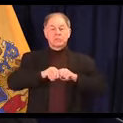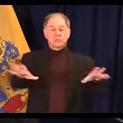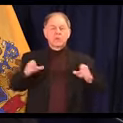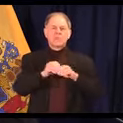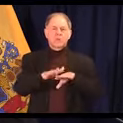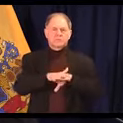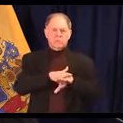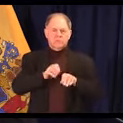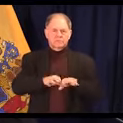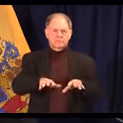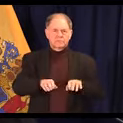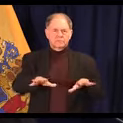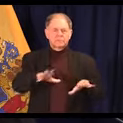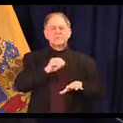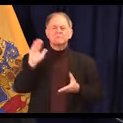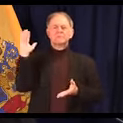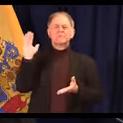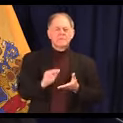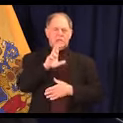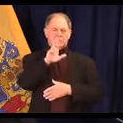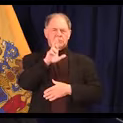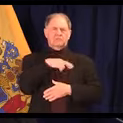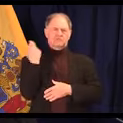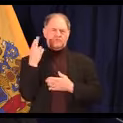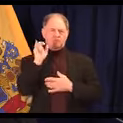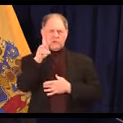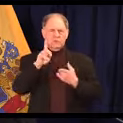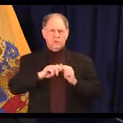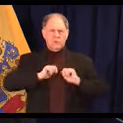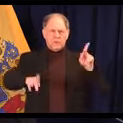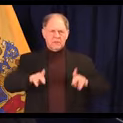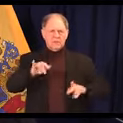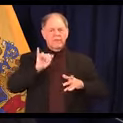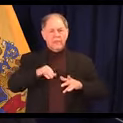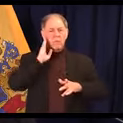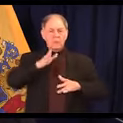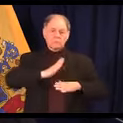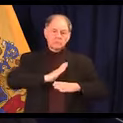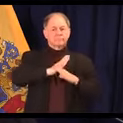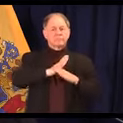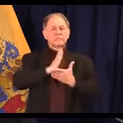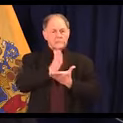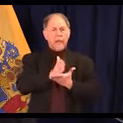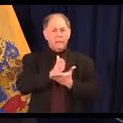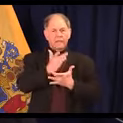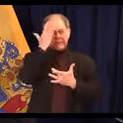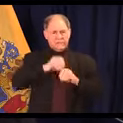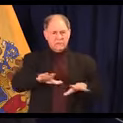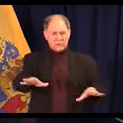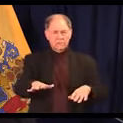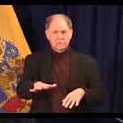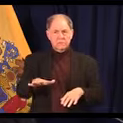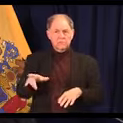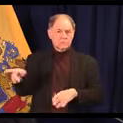minimize the risk to all residents of New Jersey. That will help stop the spread of disease. There is evidence to